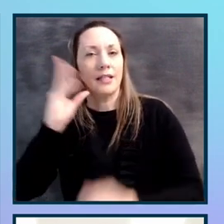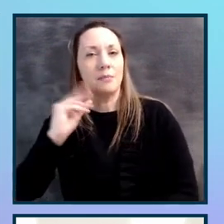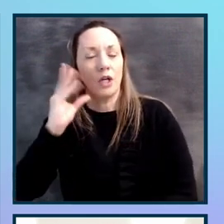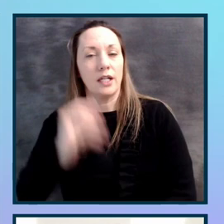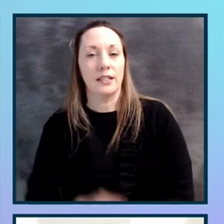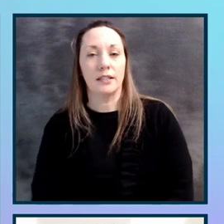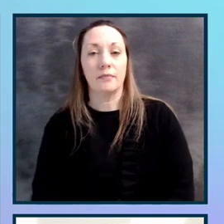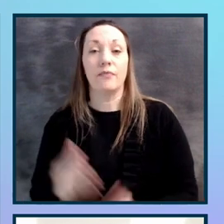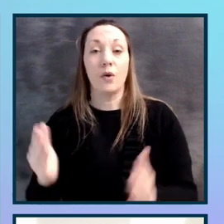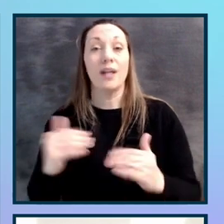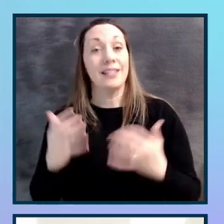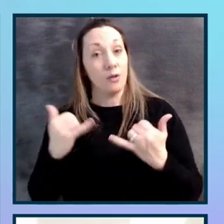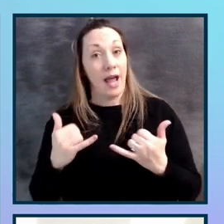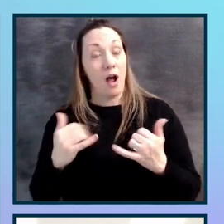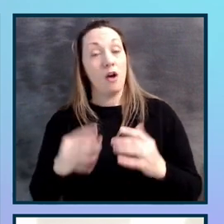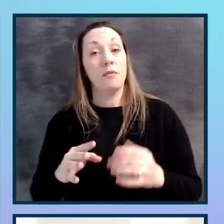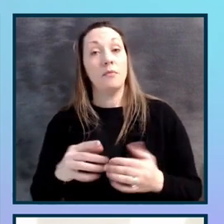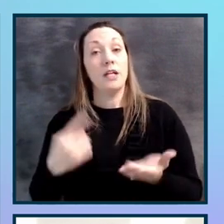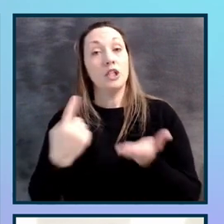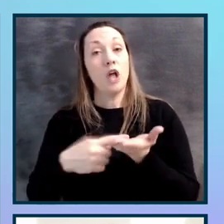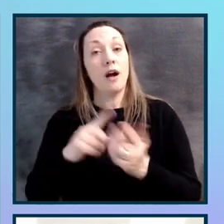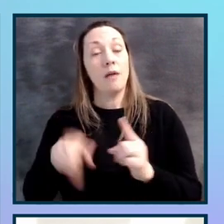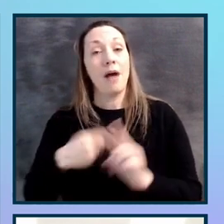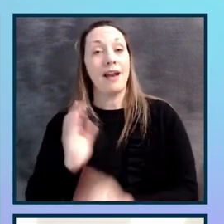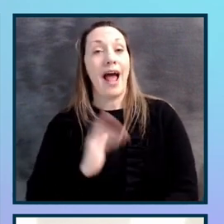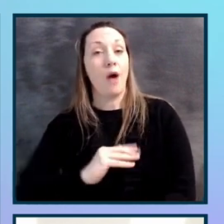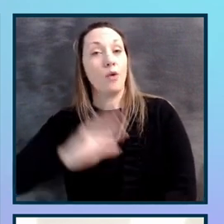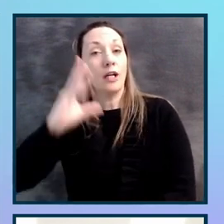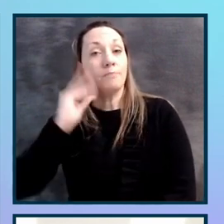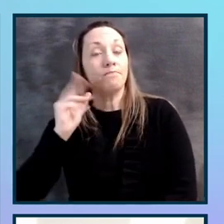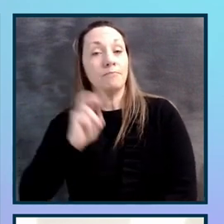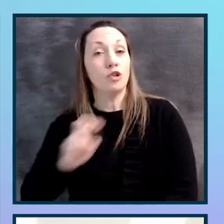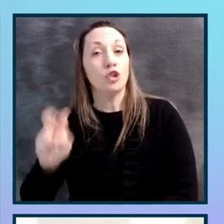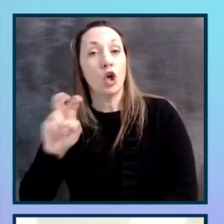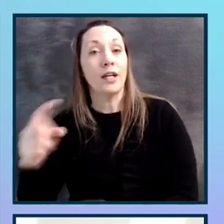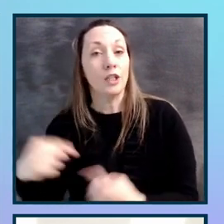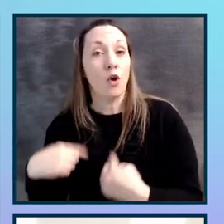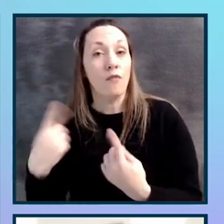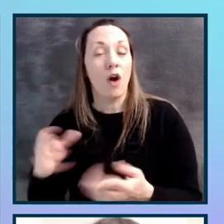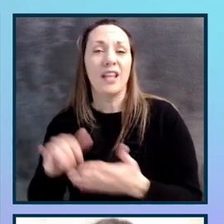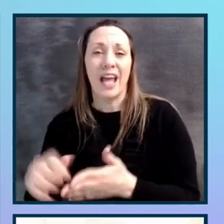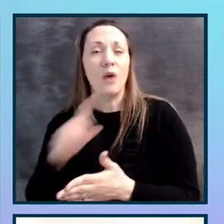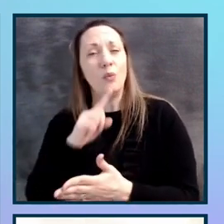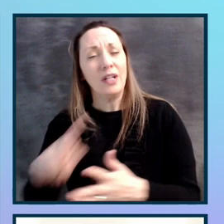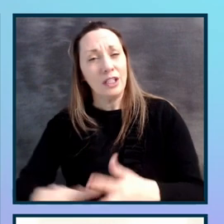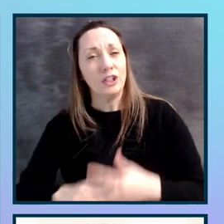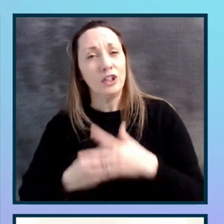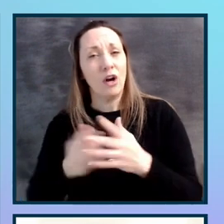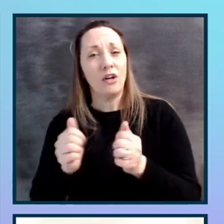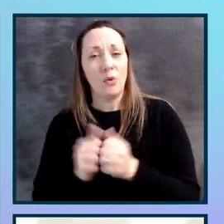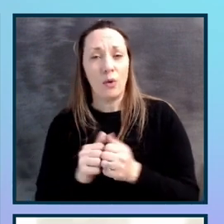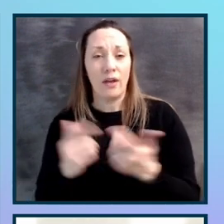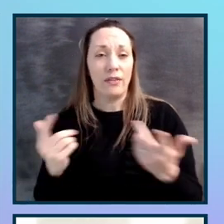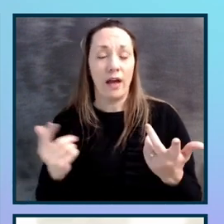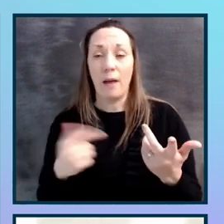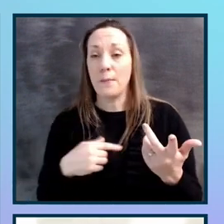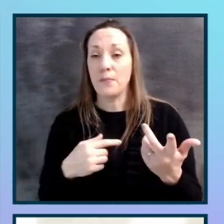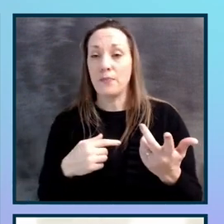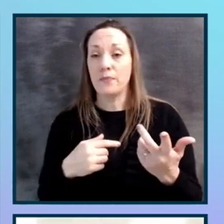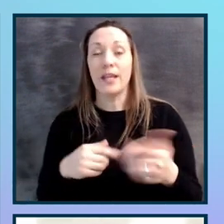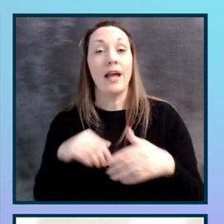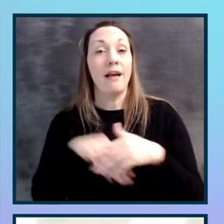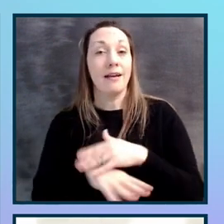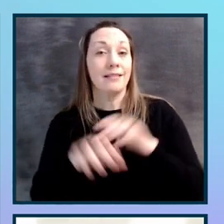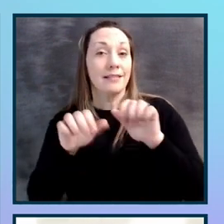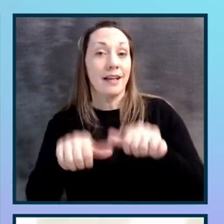Okay, so I'm going to talk a bit about our journey so far. So this really started with the vision from our accessibility